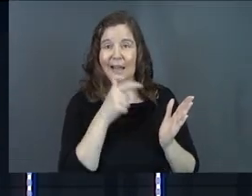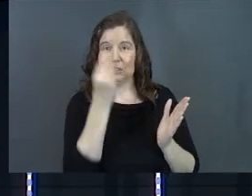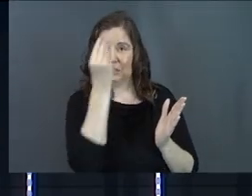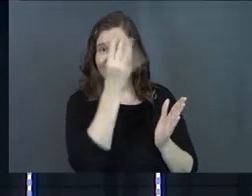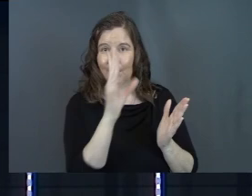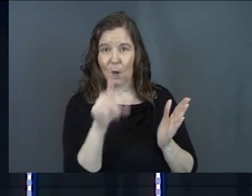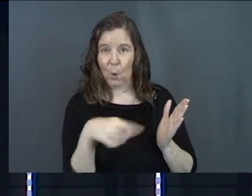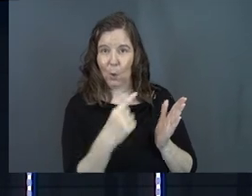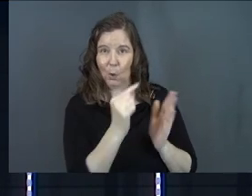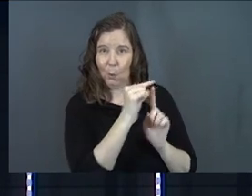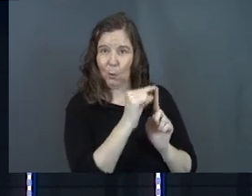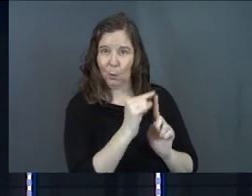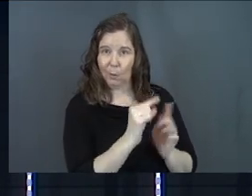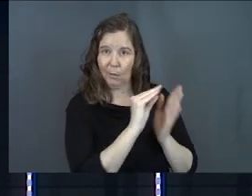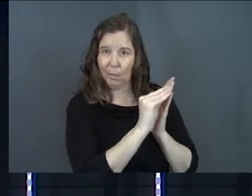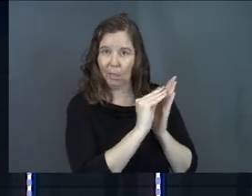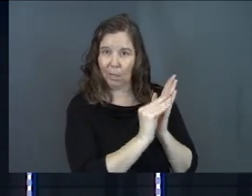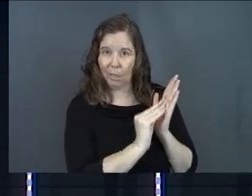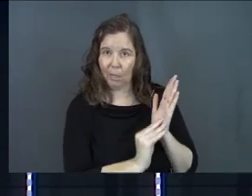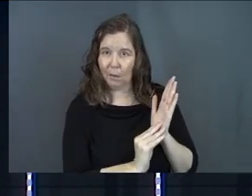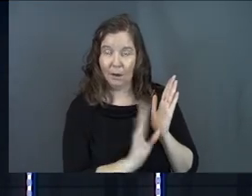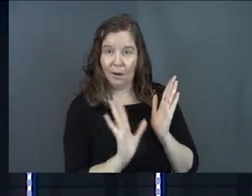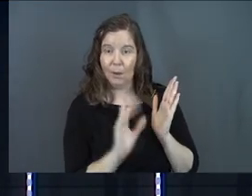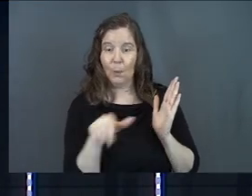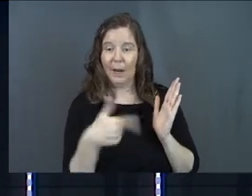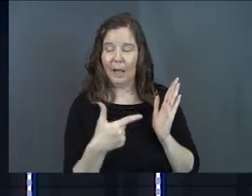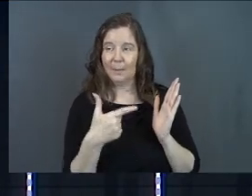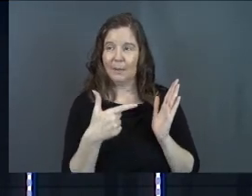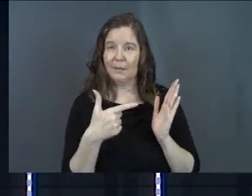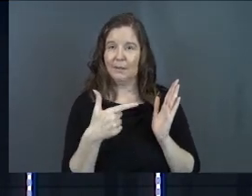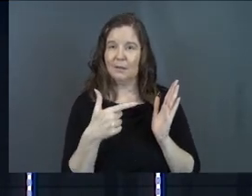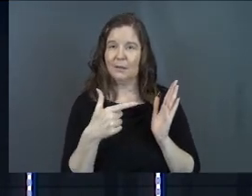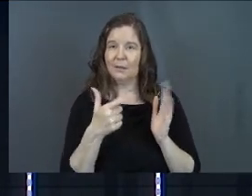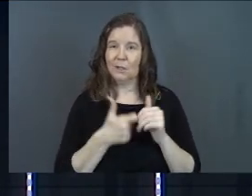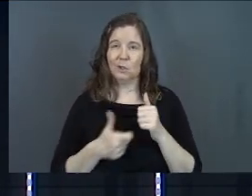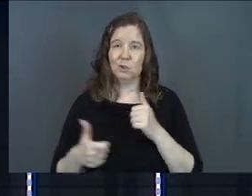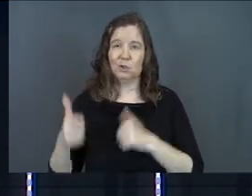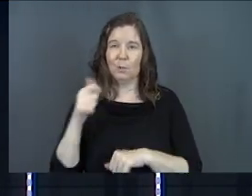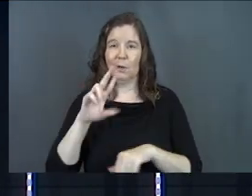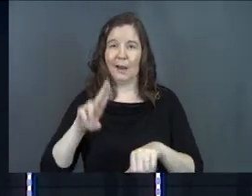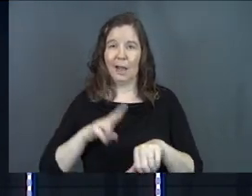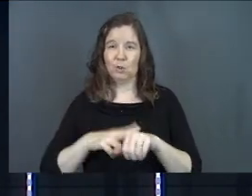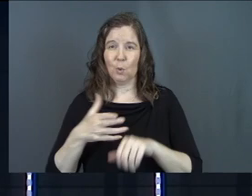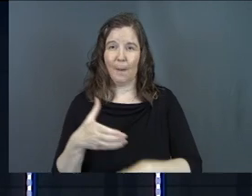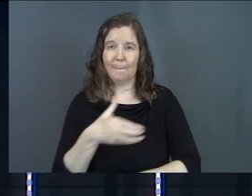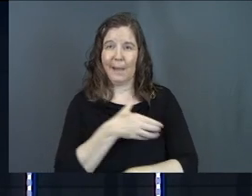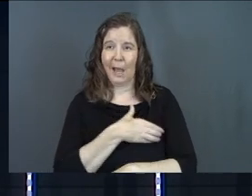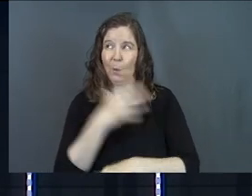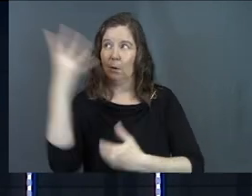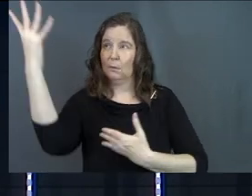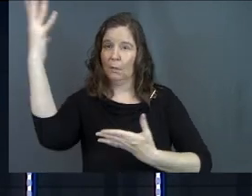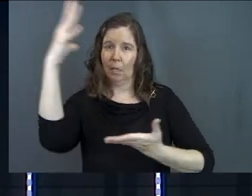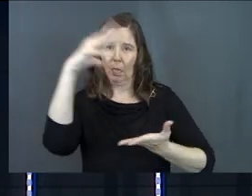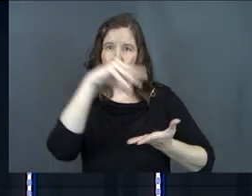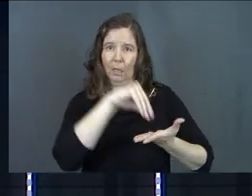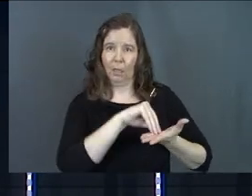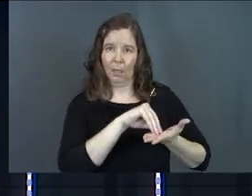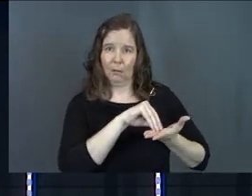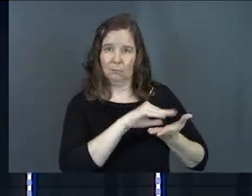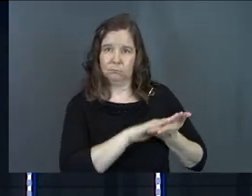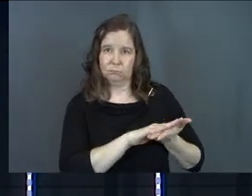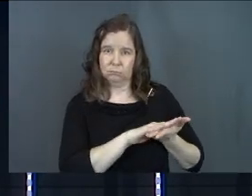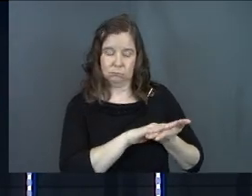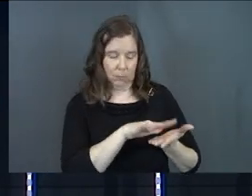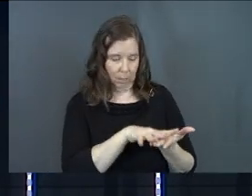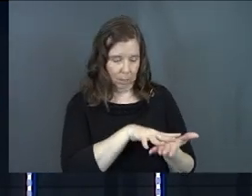just information. It's not just words on a page. What's happening is there's a supernatural power that's in the words. But beyond